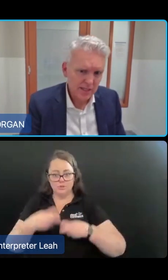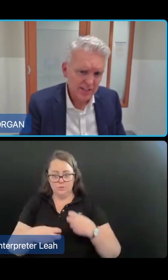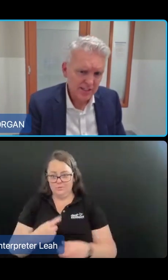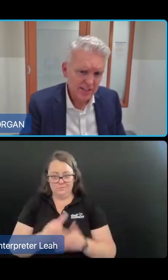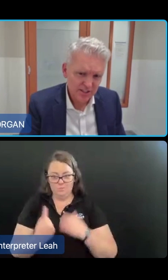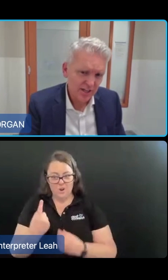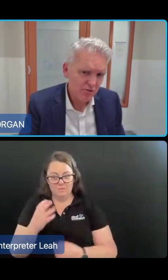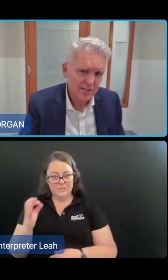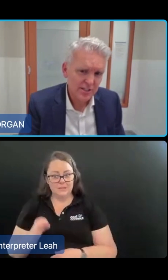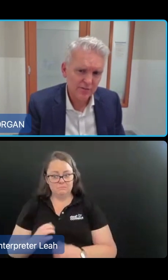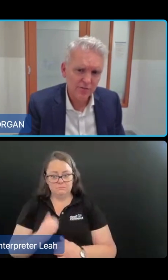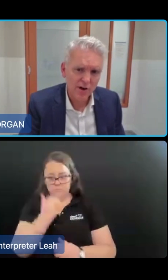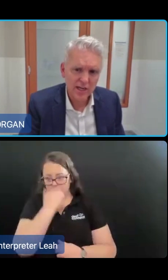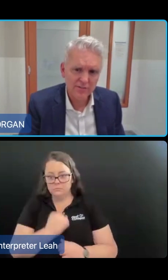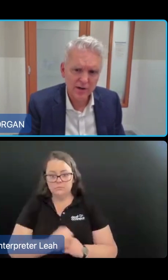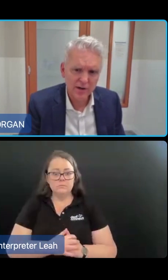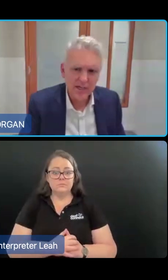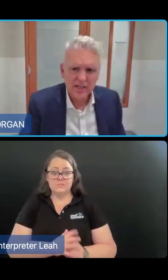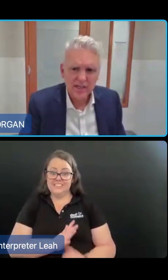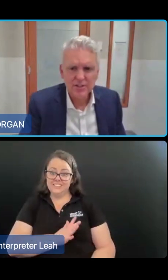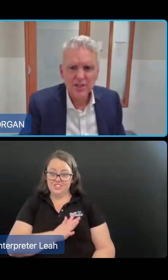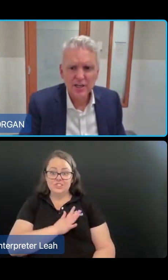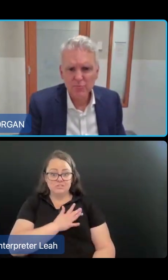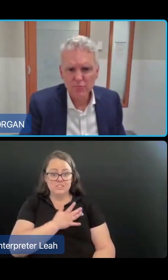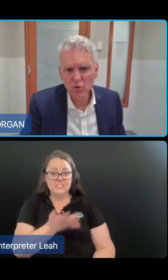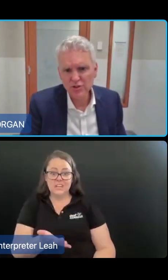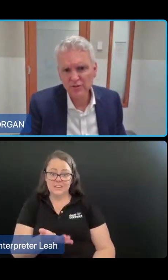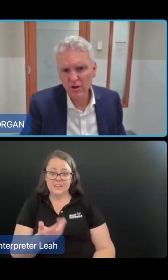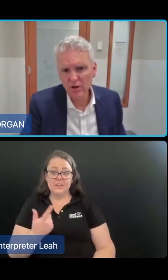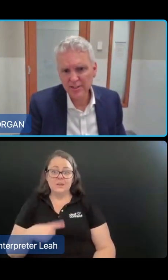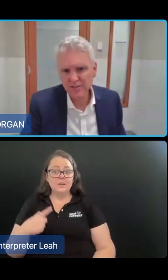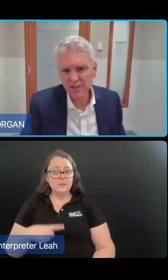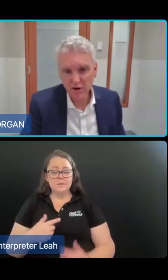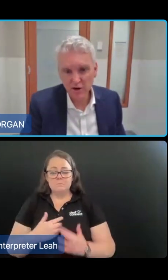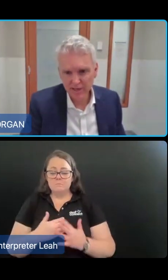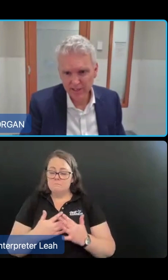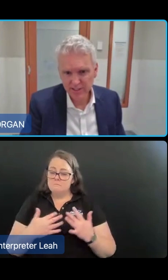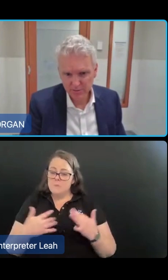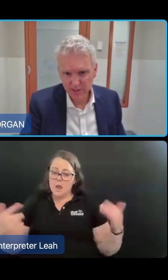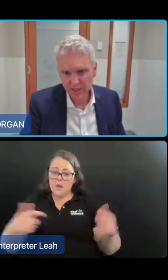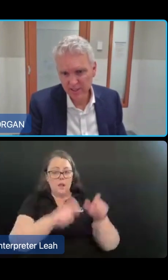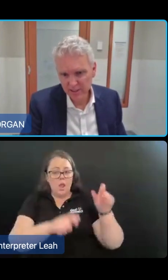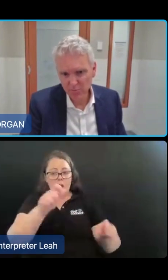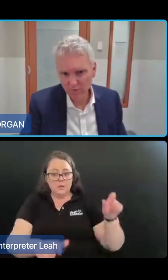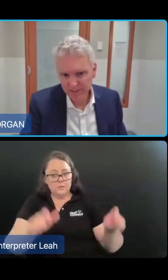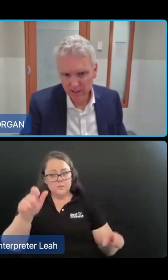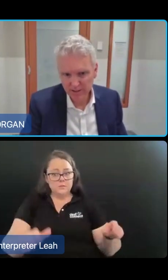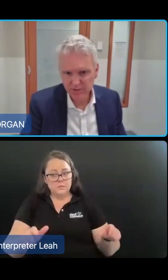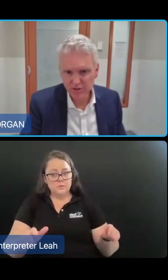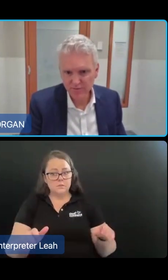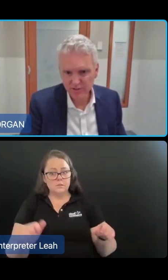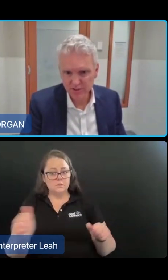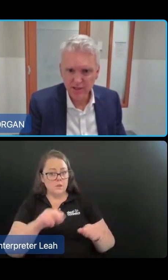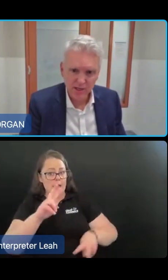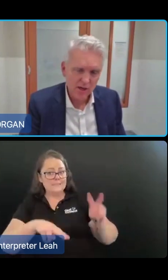Now that's an interesting finding given there was a significant proportion of clients in the trial being assessed by regional